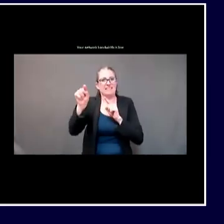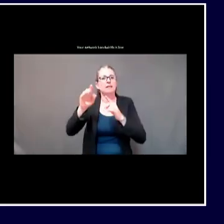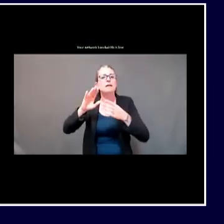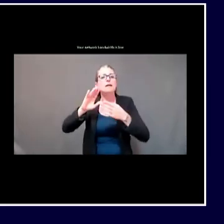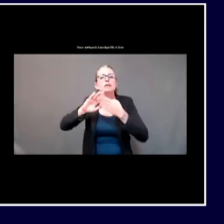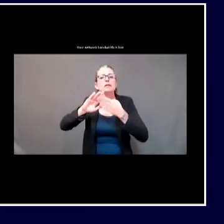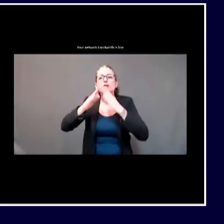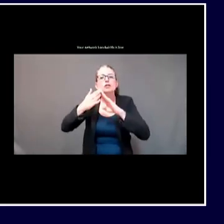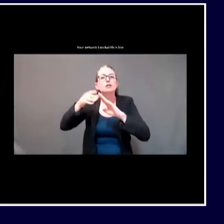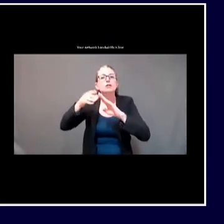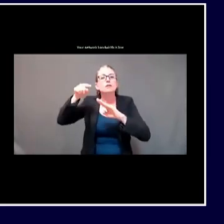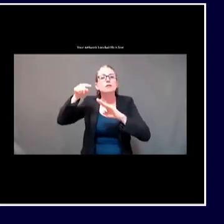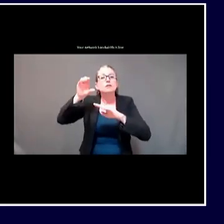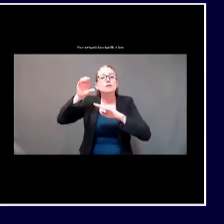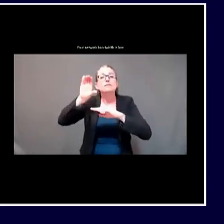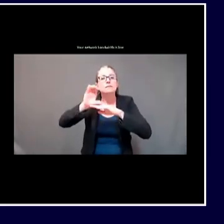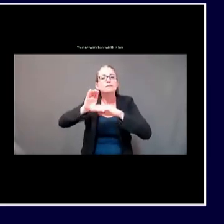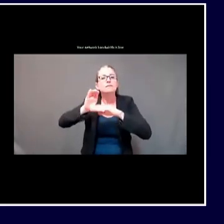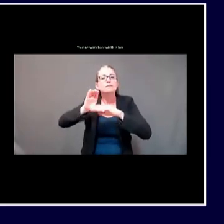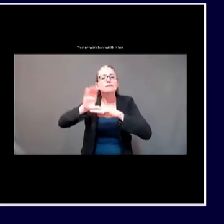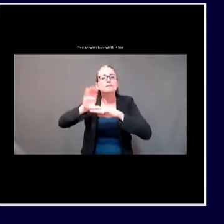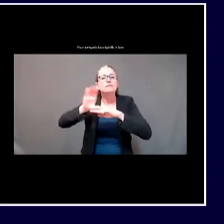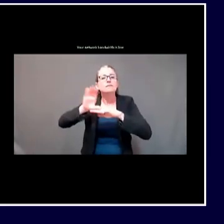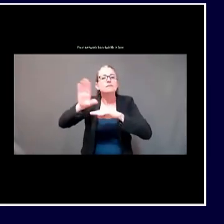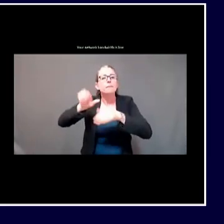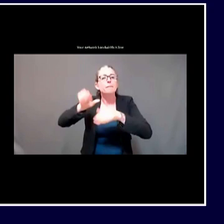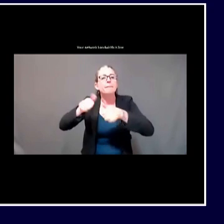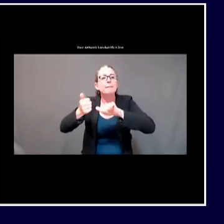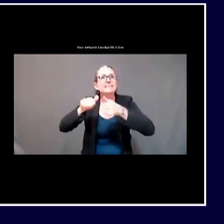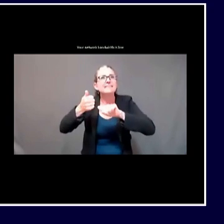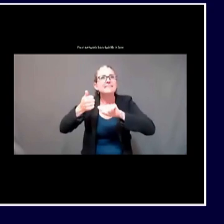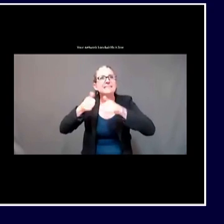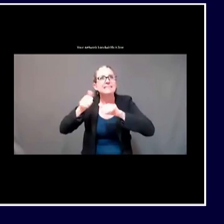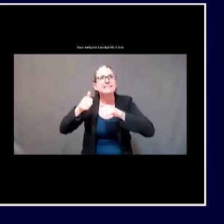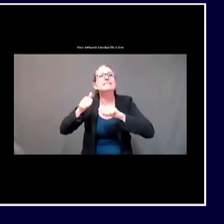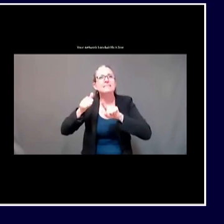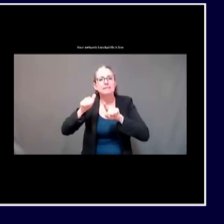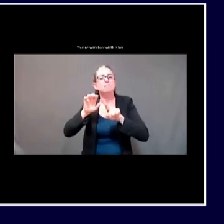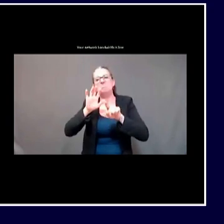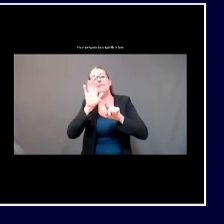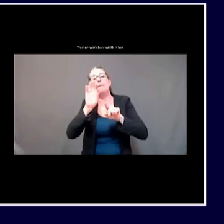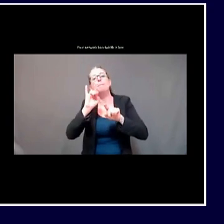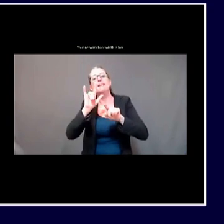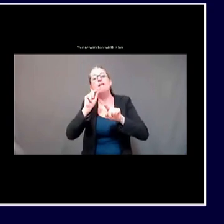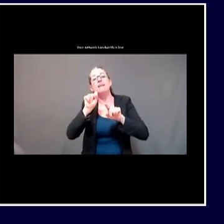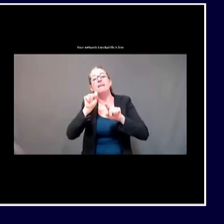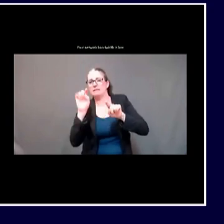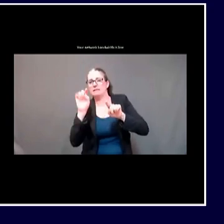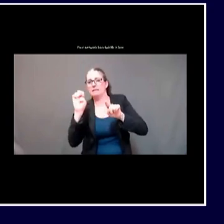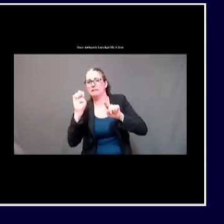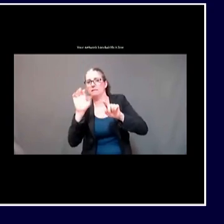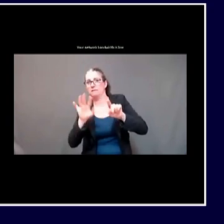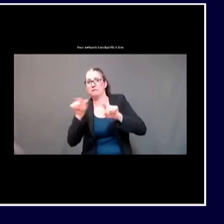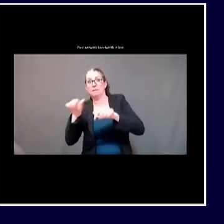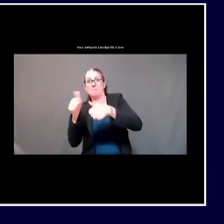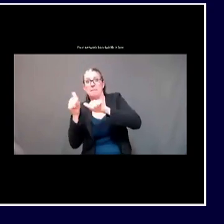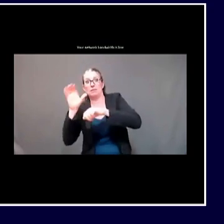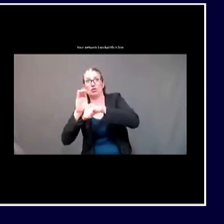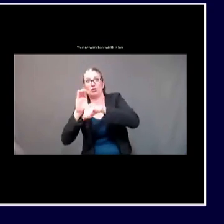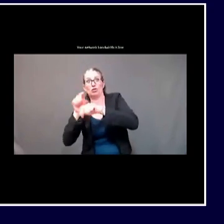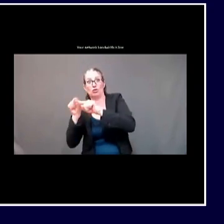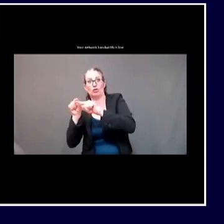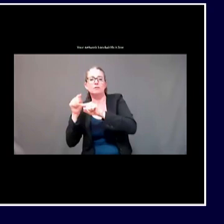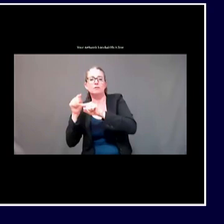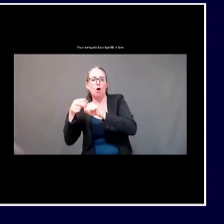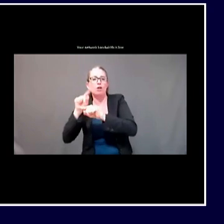reception at the Big Moose Inn. Preliminary interviews have suggested that there were approximately 65 guests at